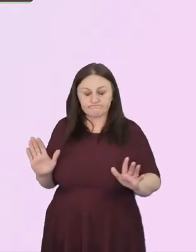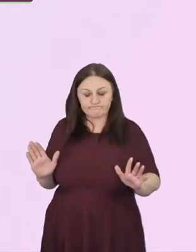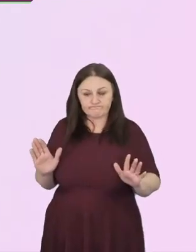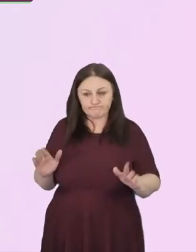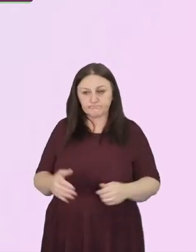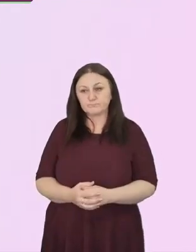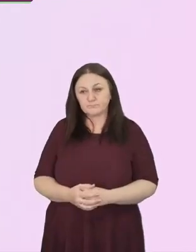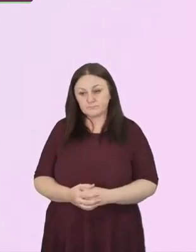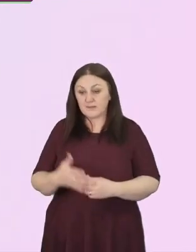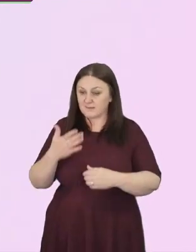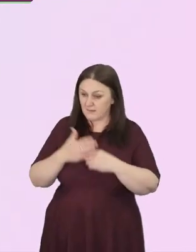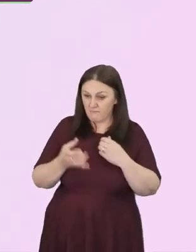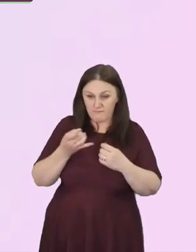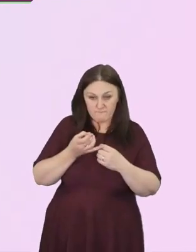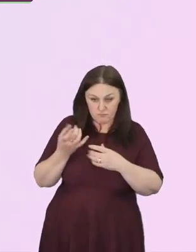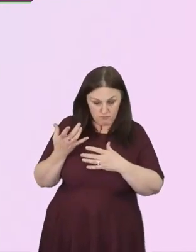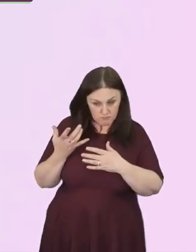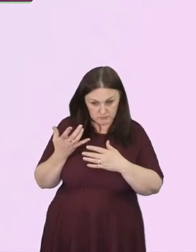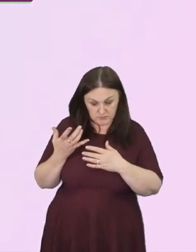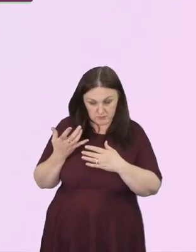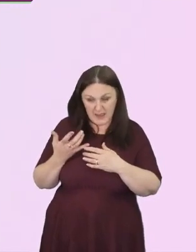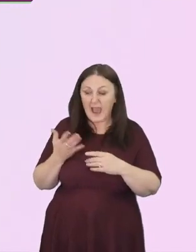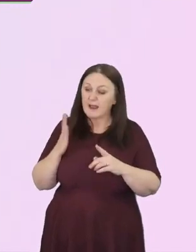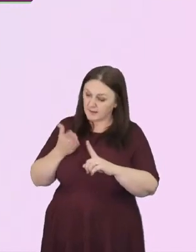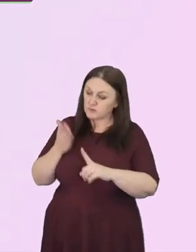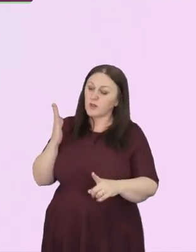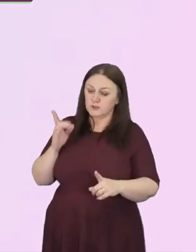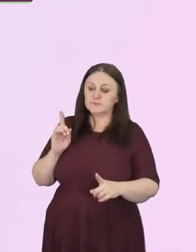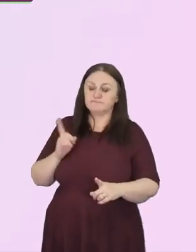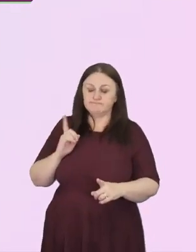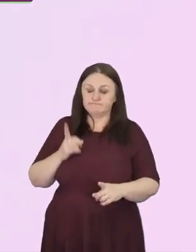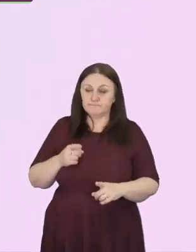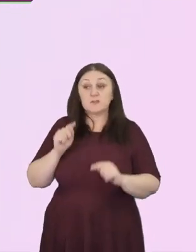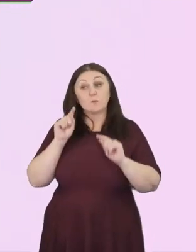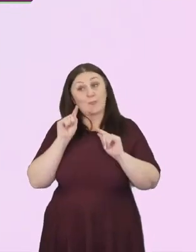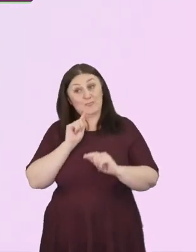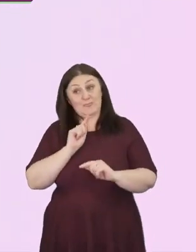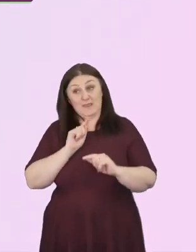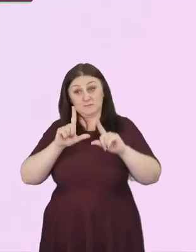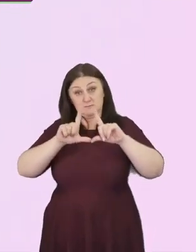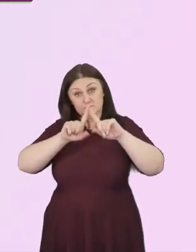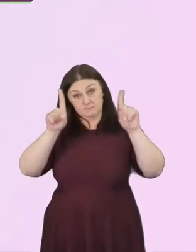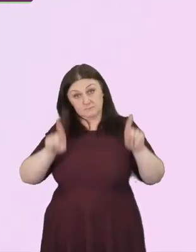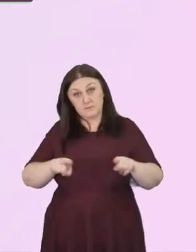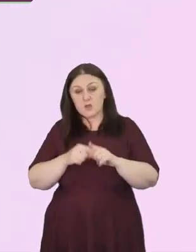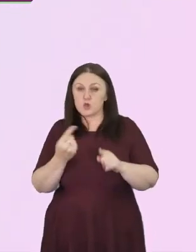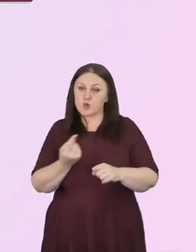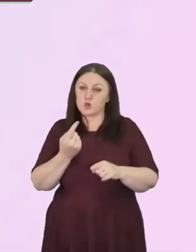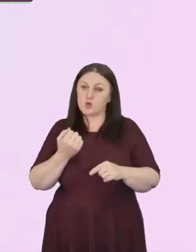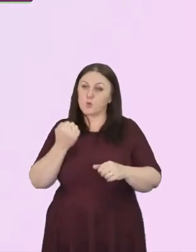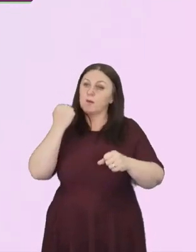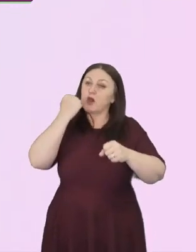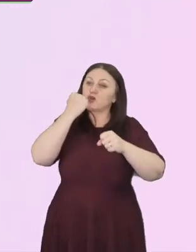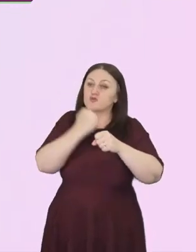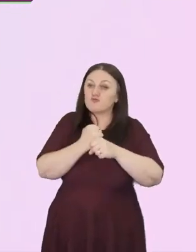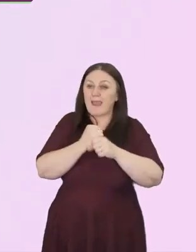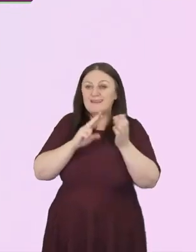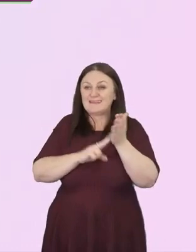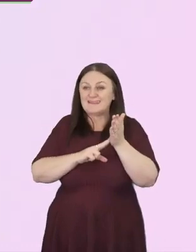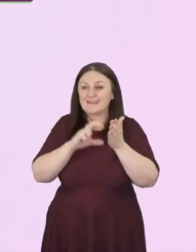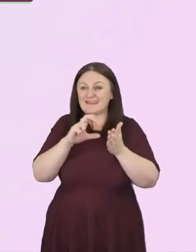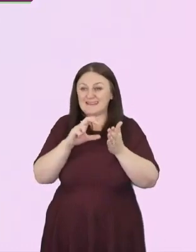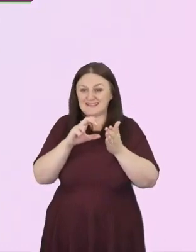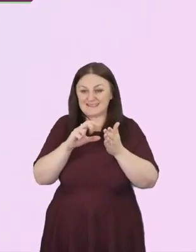So this is a picture of my great niece, and she's marching in Parliament Square